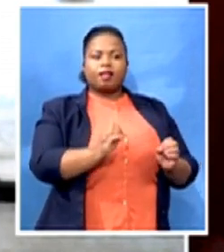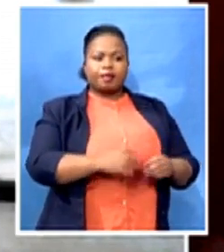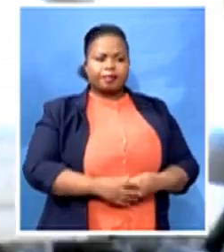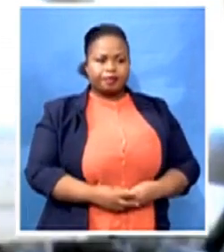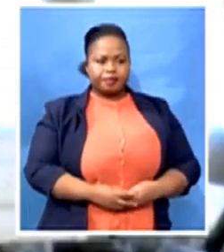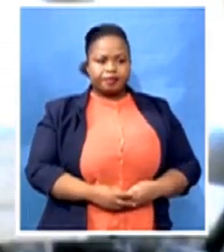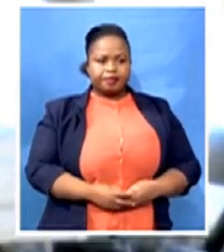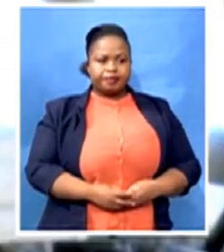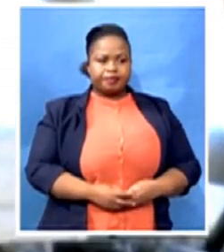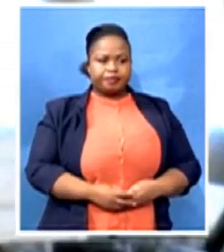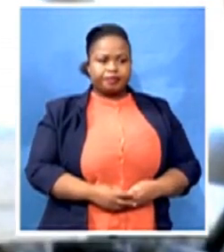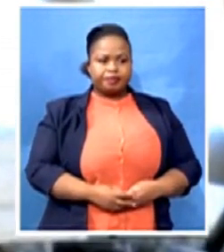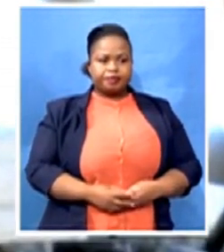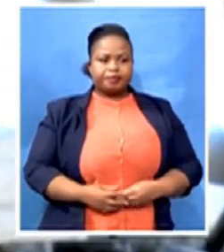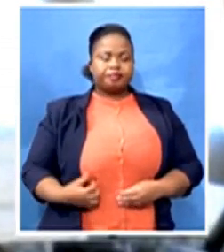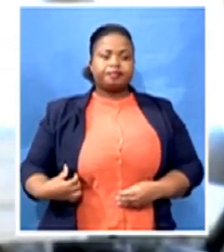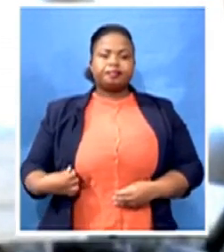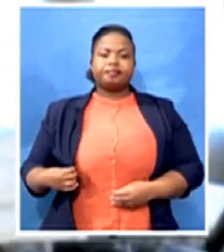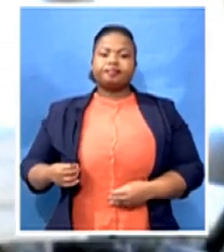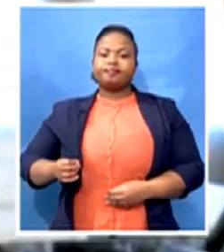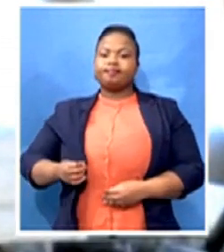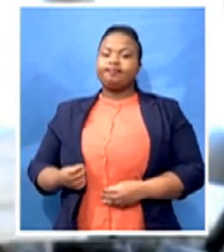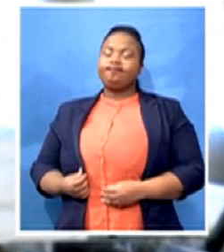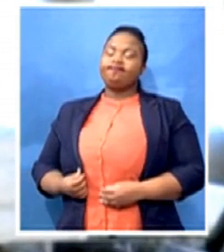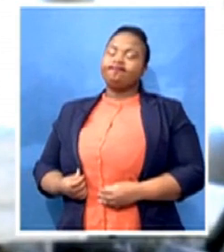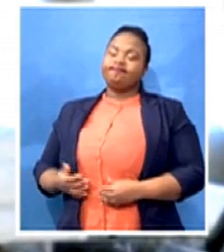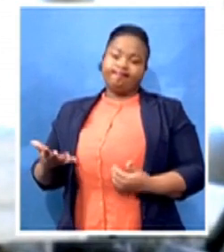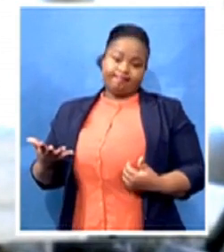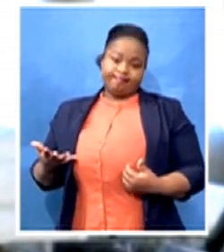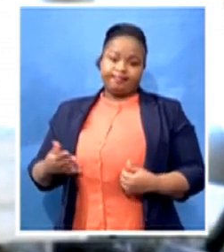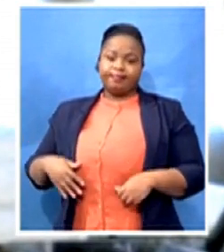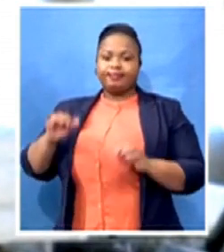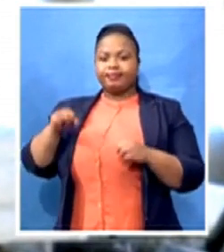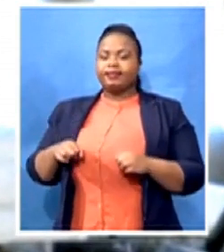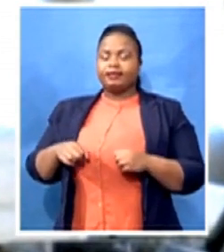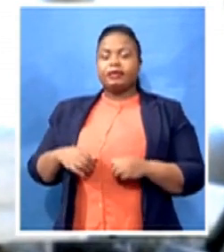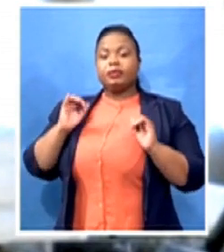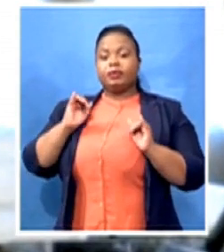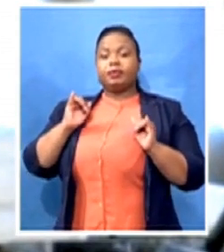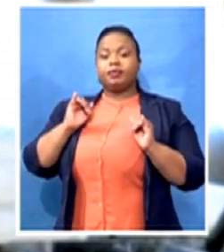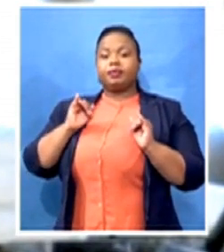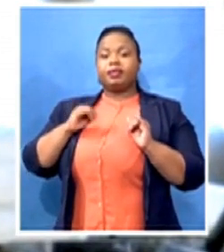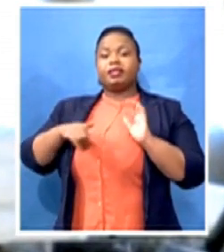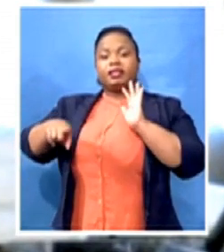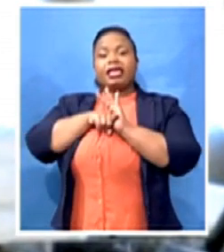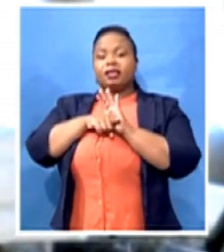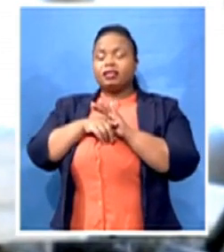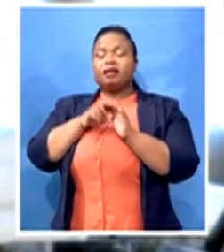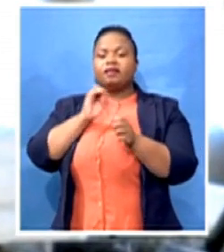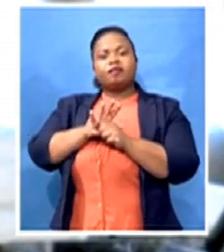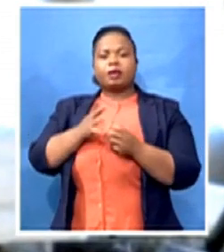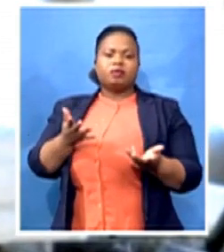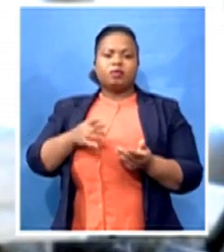I mean, effects are catastrophic, really, because, as we know, that bad things normally happen when you don't have